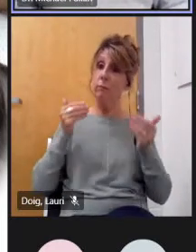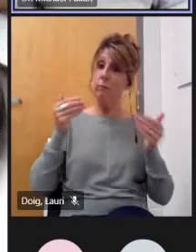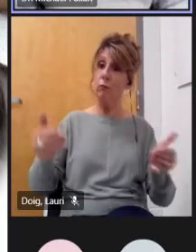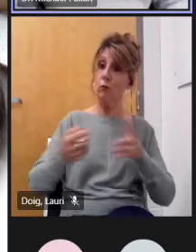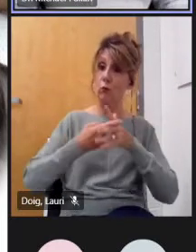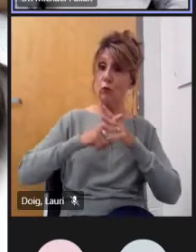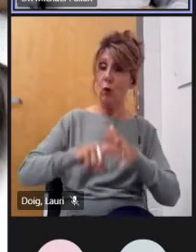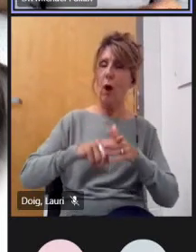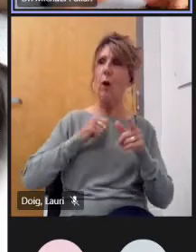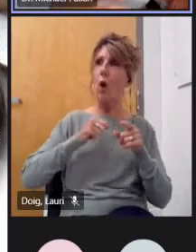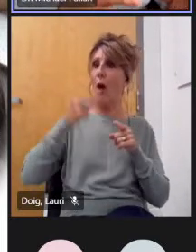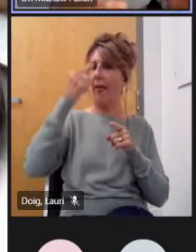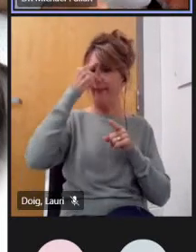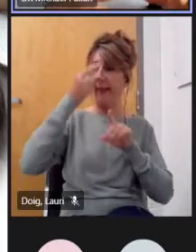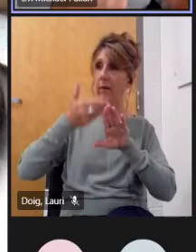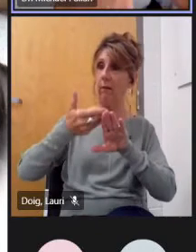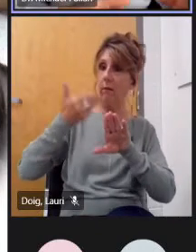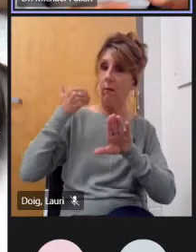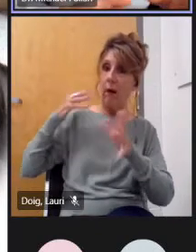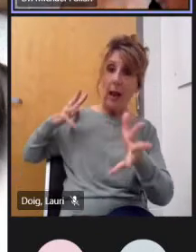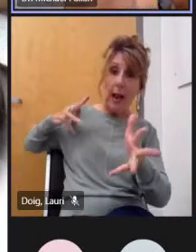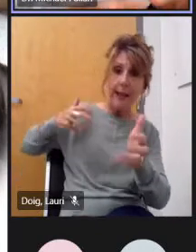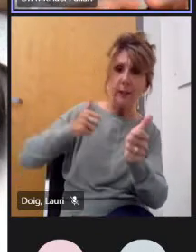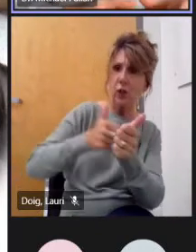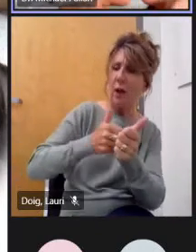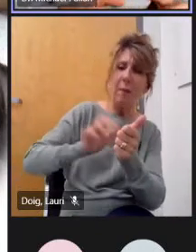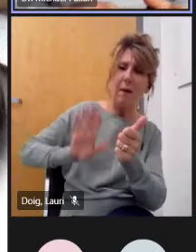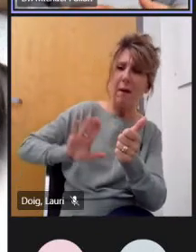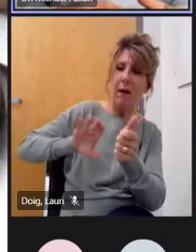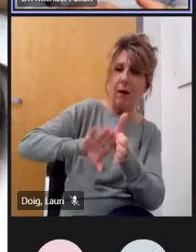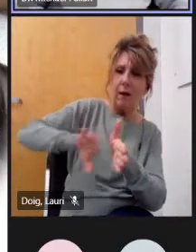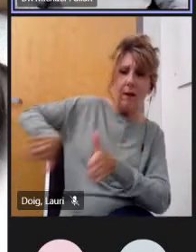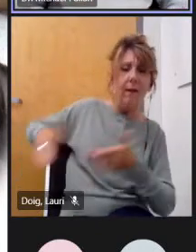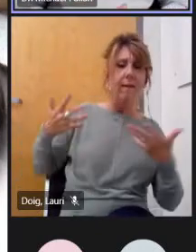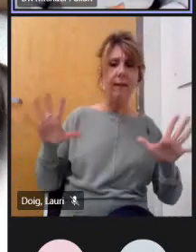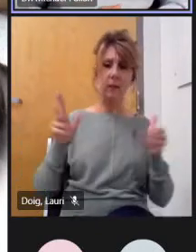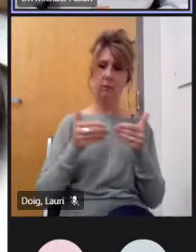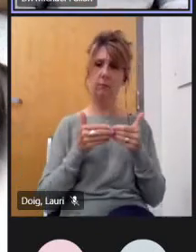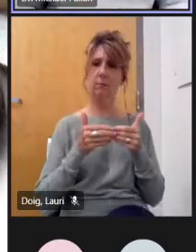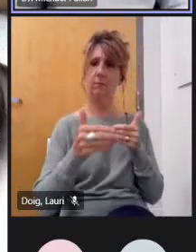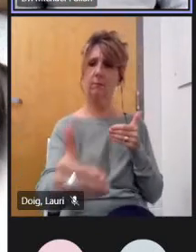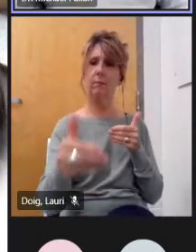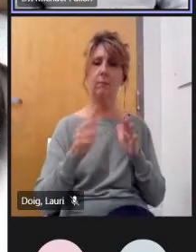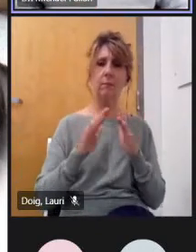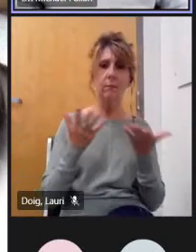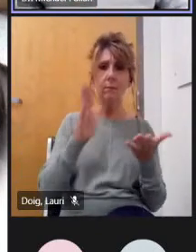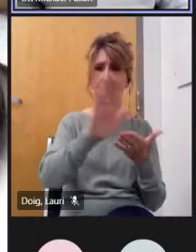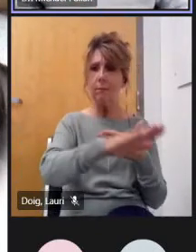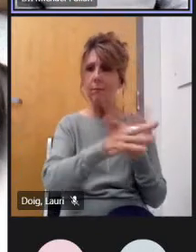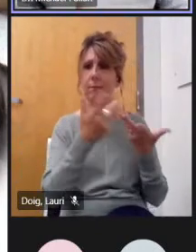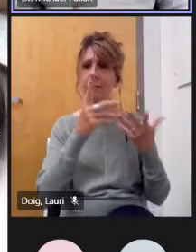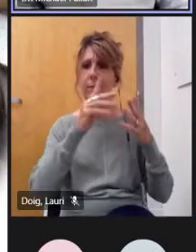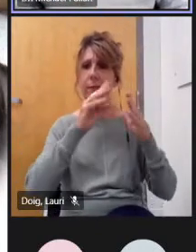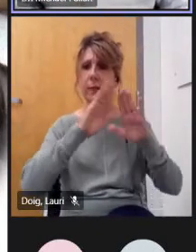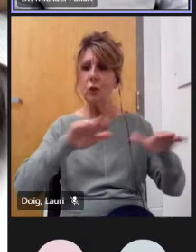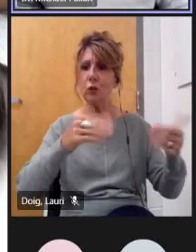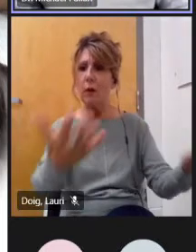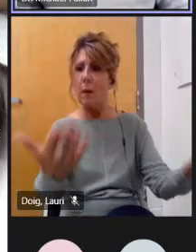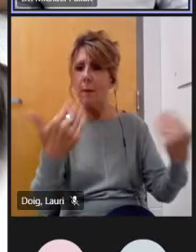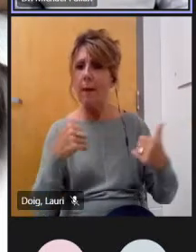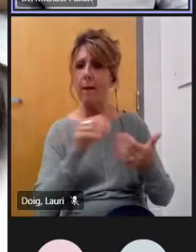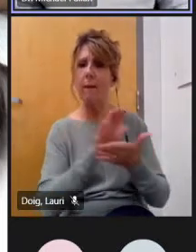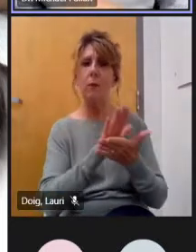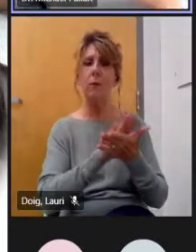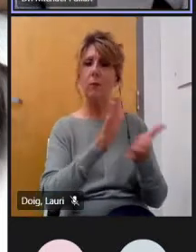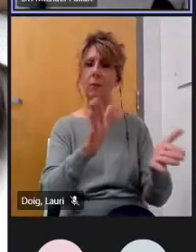math or anything like that but what how are you what are you doing what's uh what's important to you and i hope one of